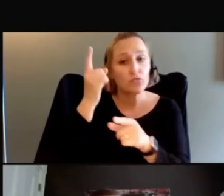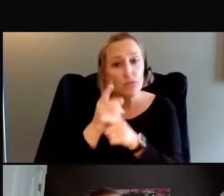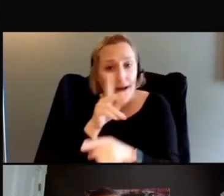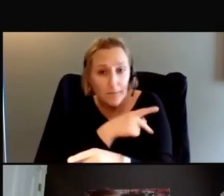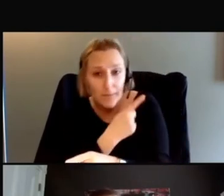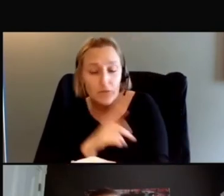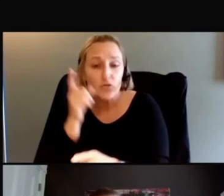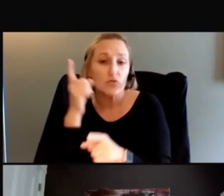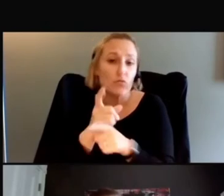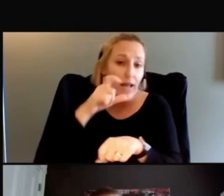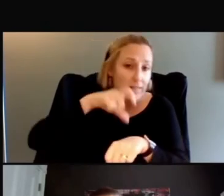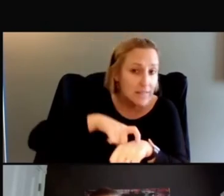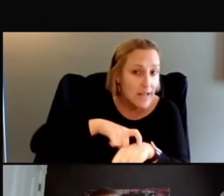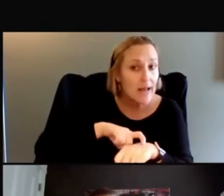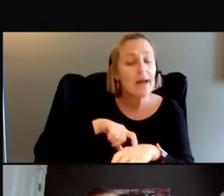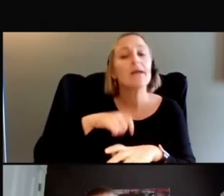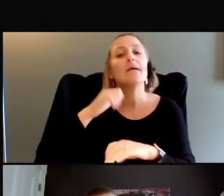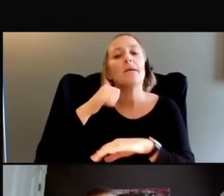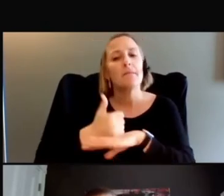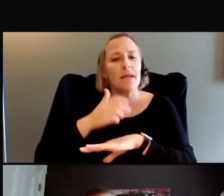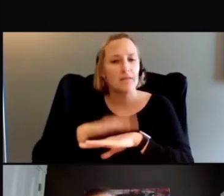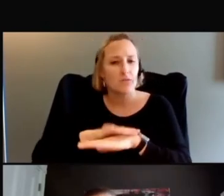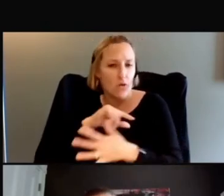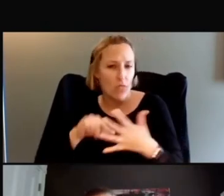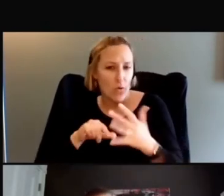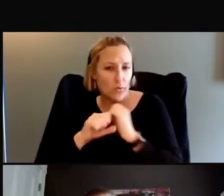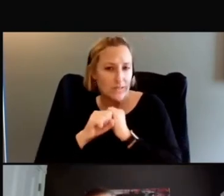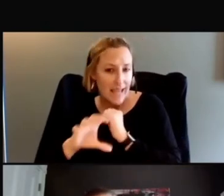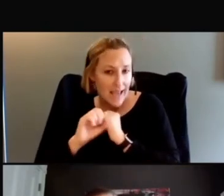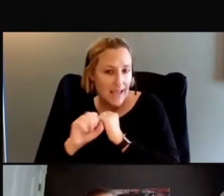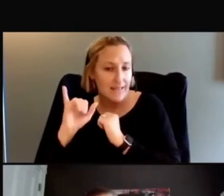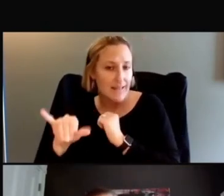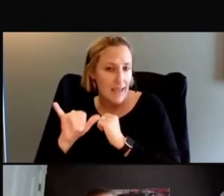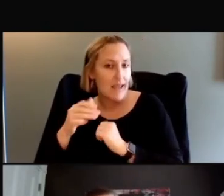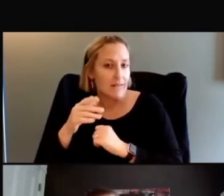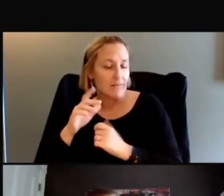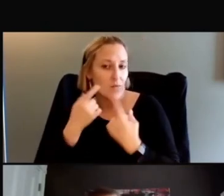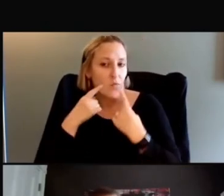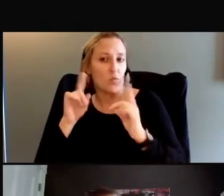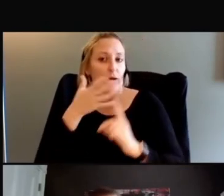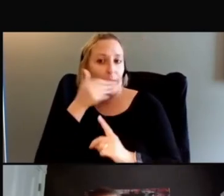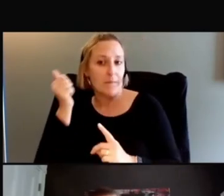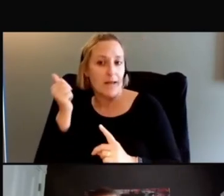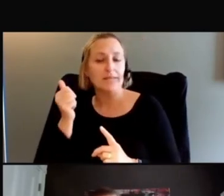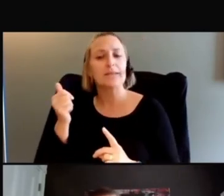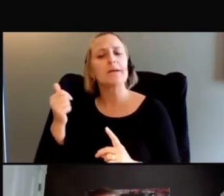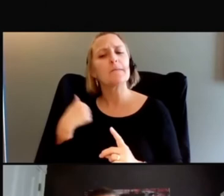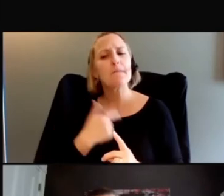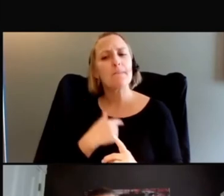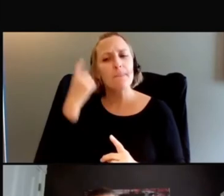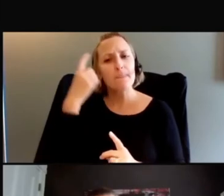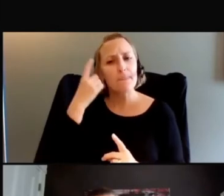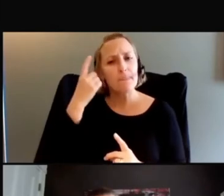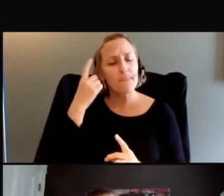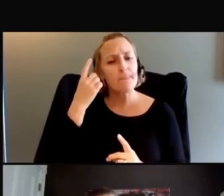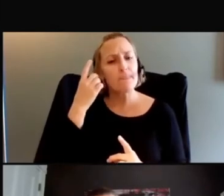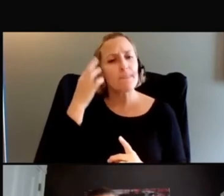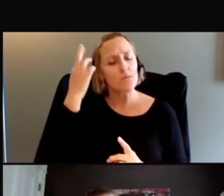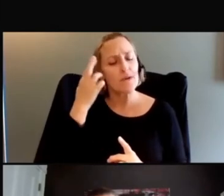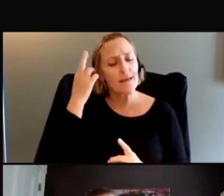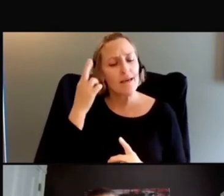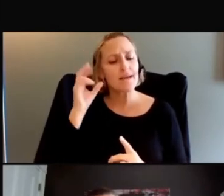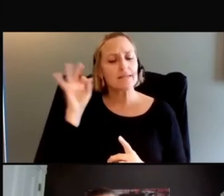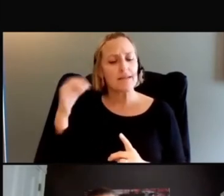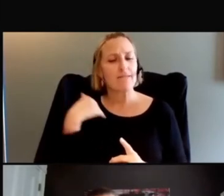based on what ads were working best. And we found that we had really various digital marketing channels and even direct